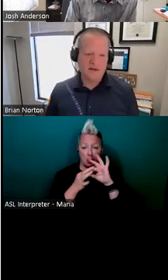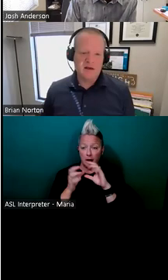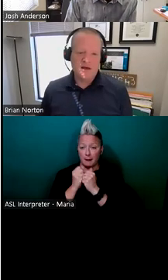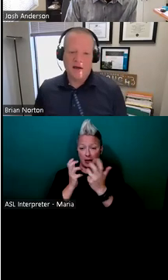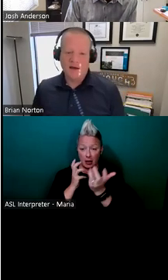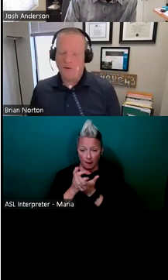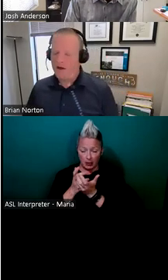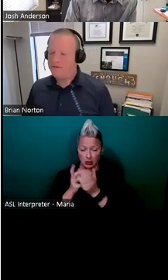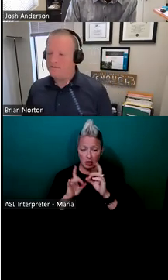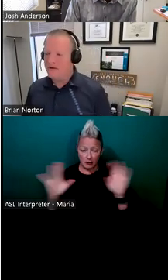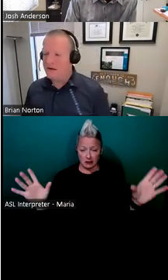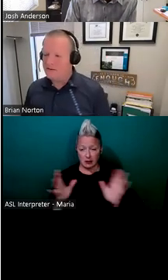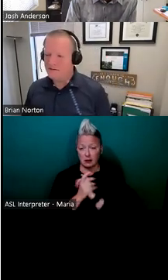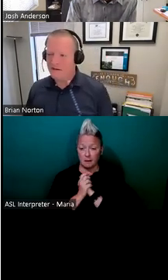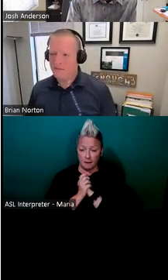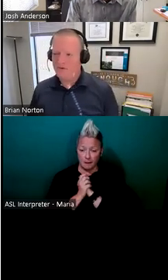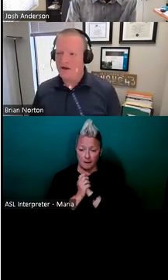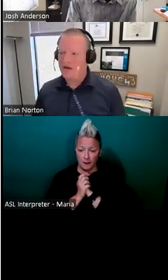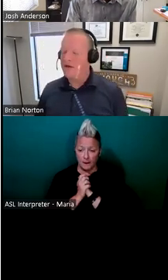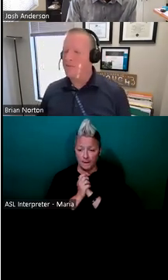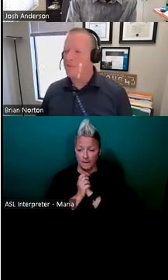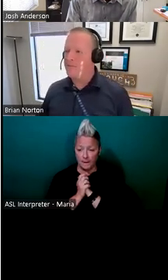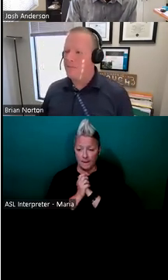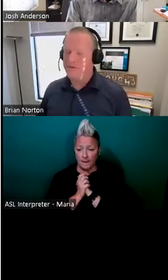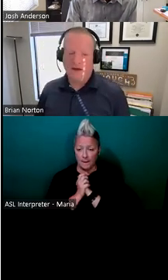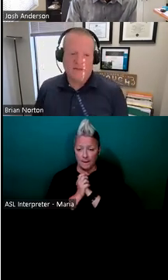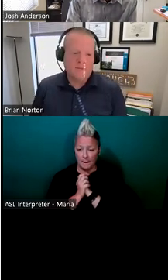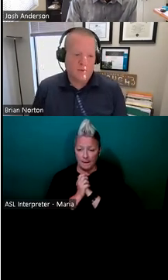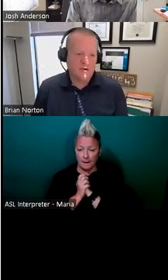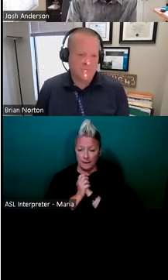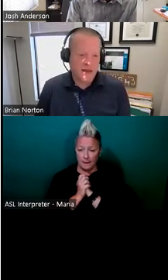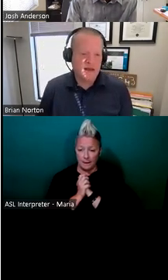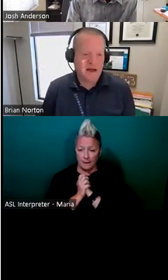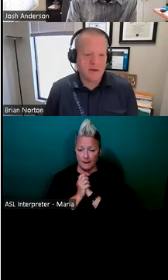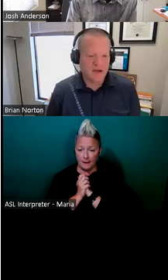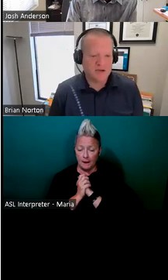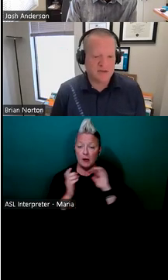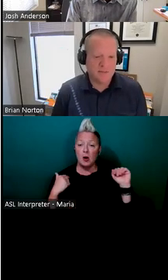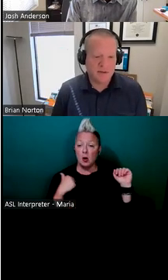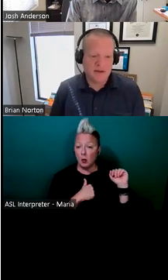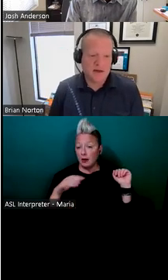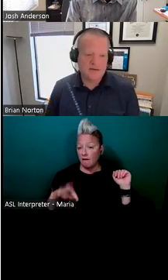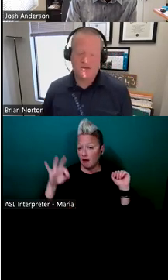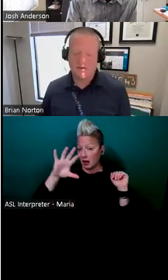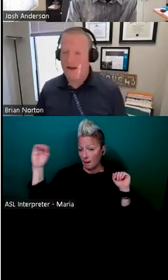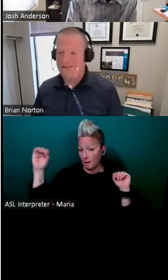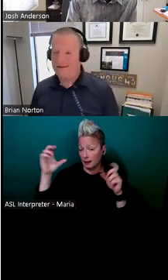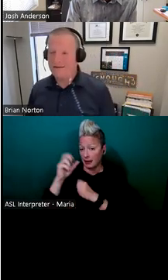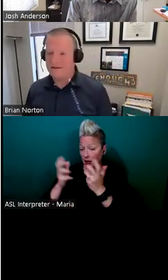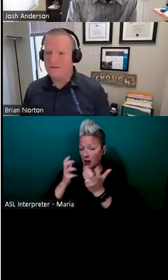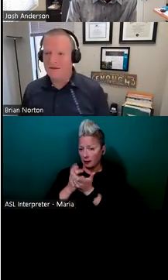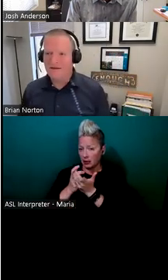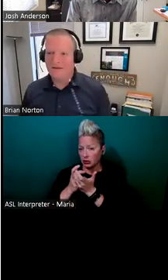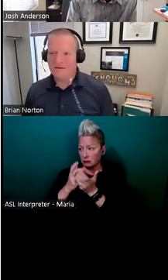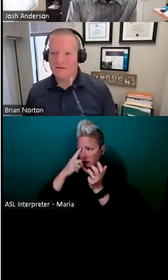obviously. Uh, but we often find, um, we find, we find the employers making accommodations simply because it's the right thing